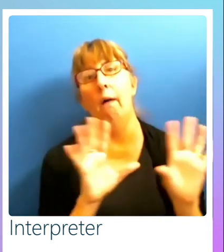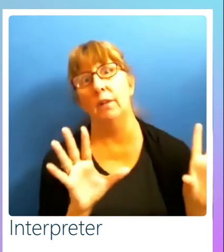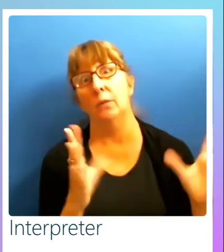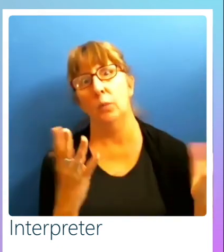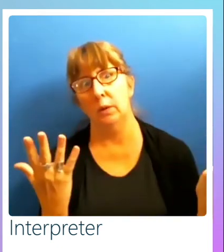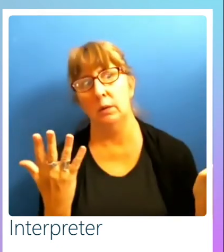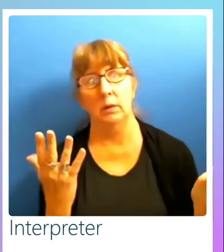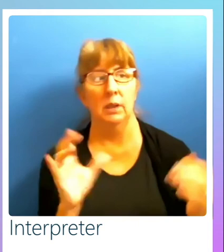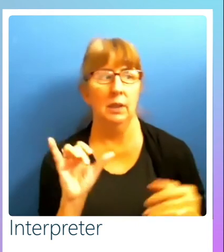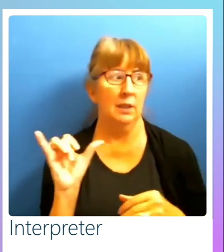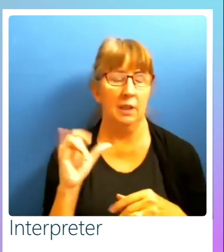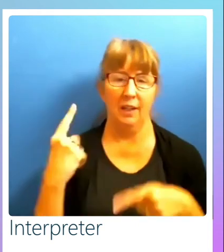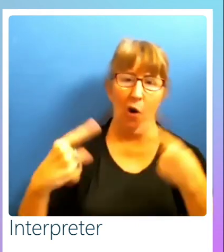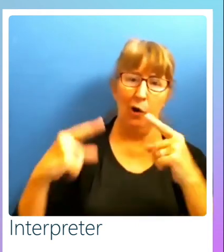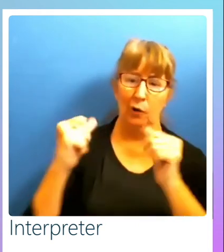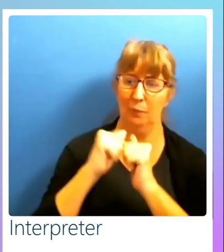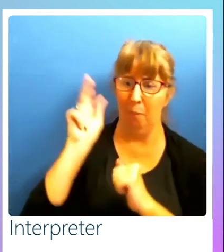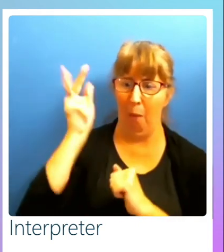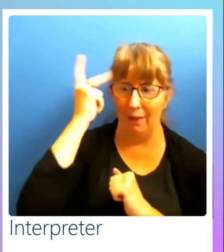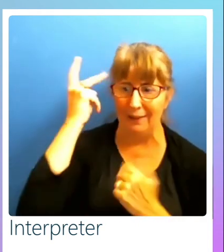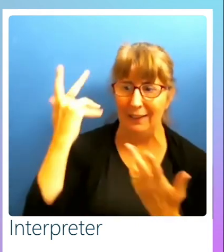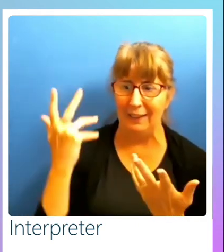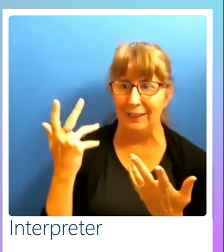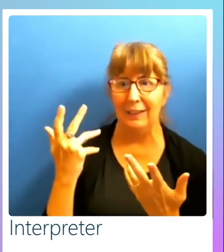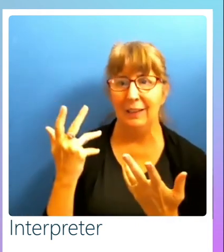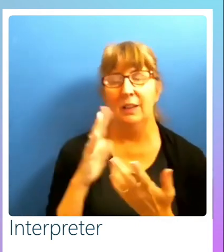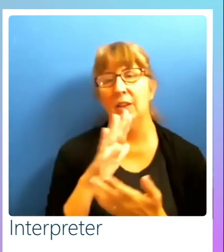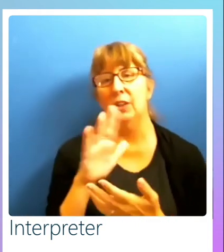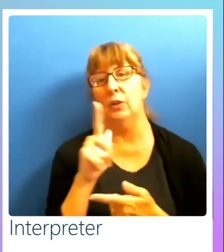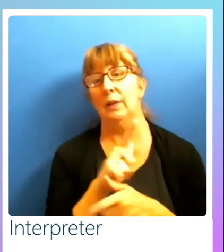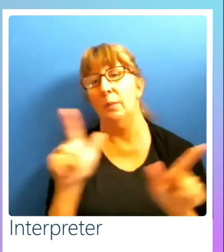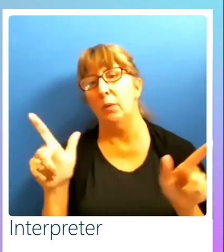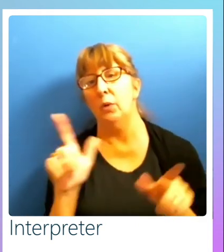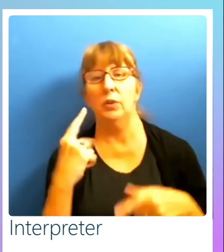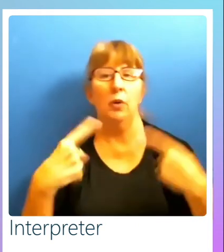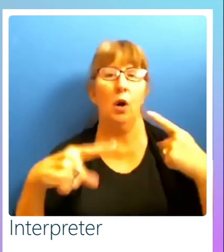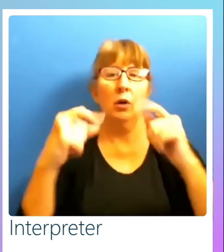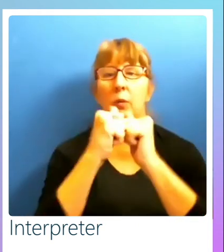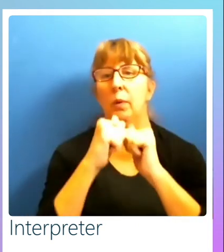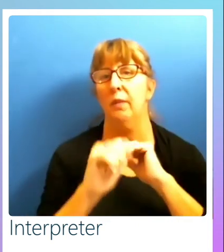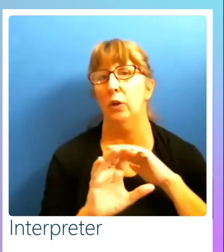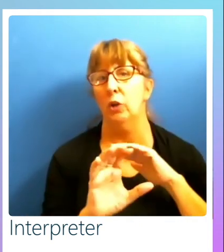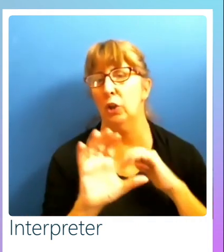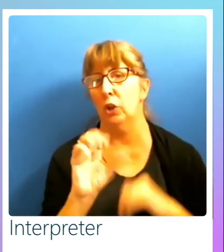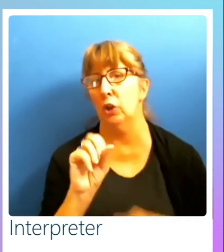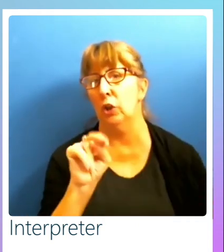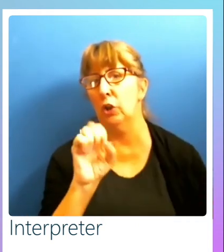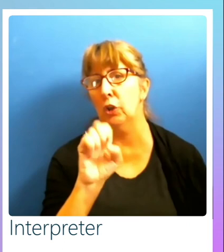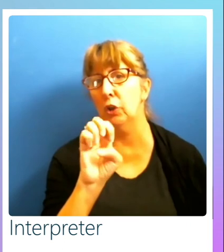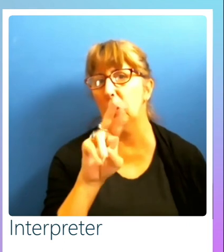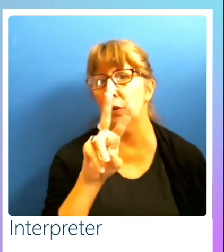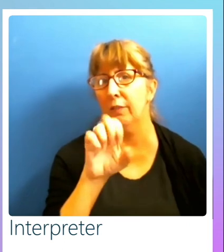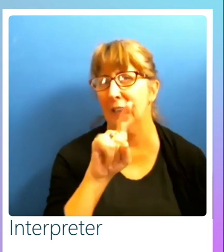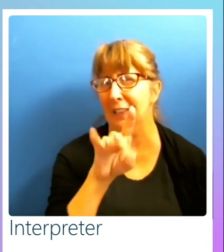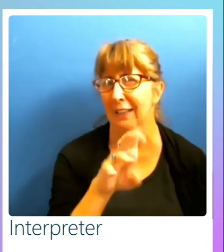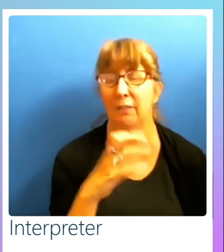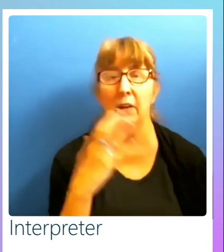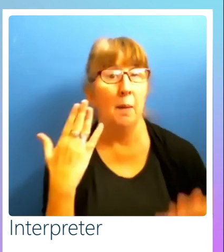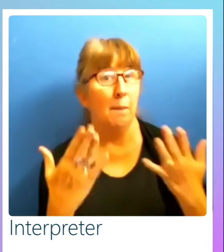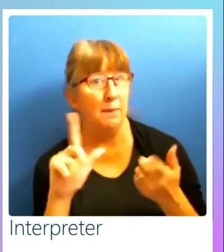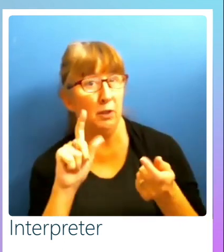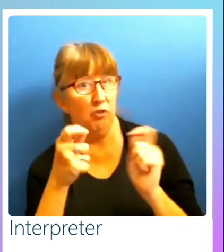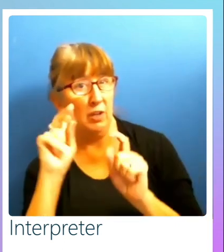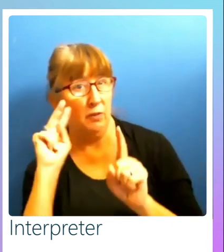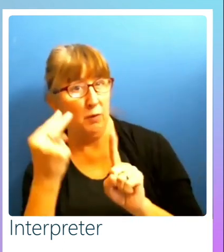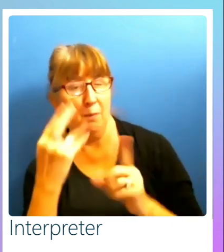This is like arguing politics. Right. If you're a liberal and you're arguing with a conservative, you know, are you really going to change each other's viewpoint? Maybe not. But